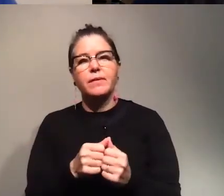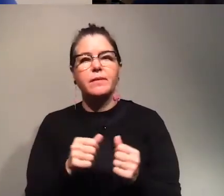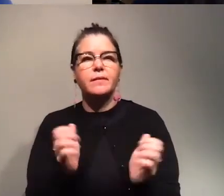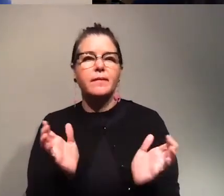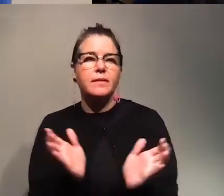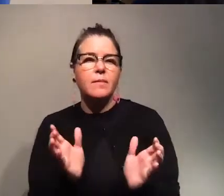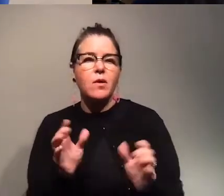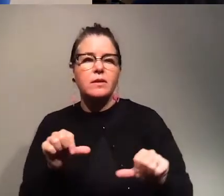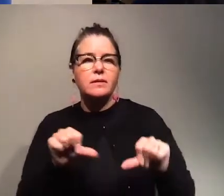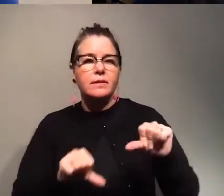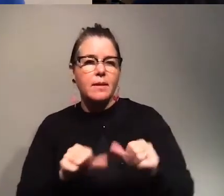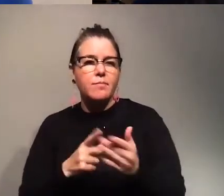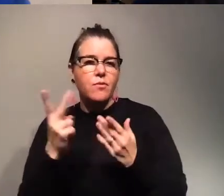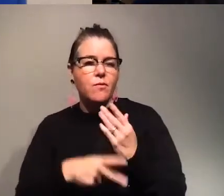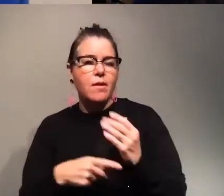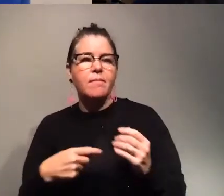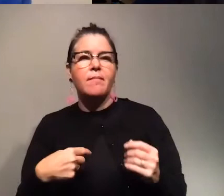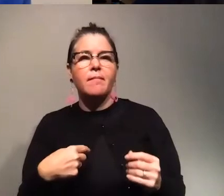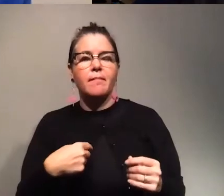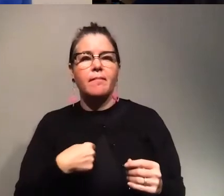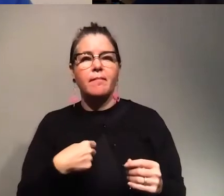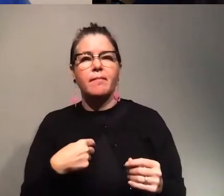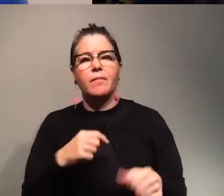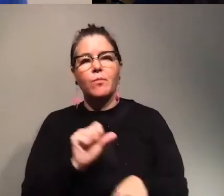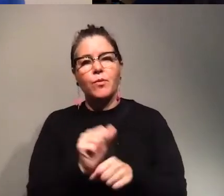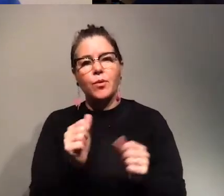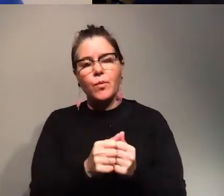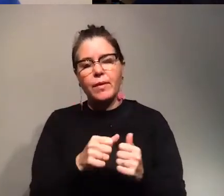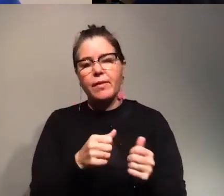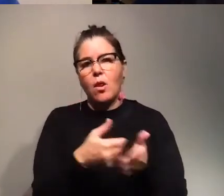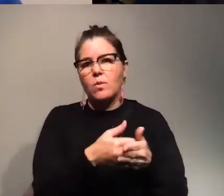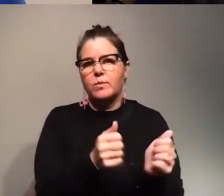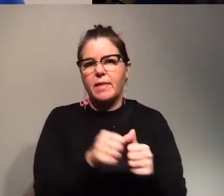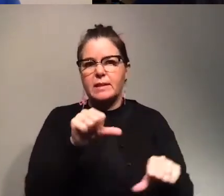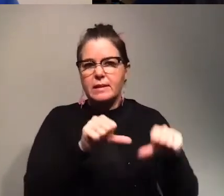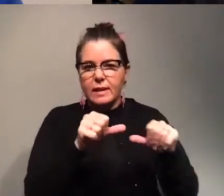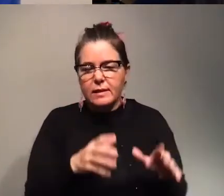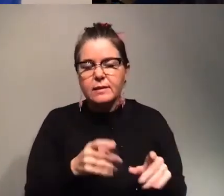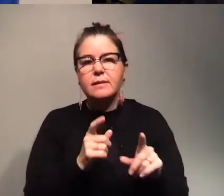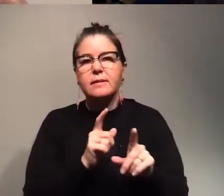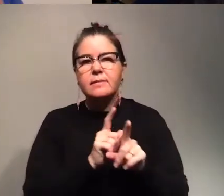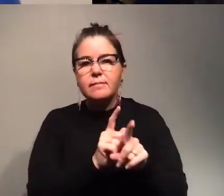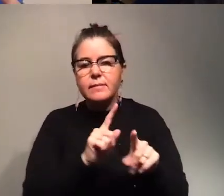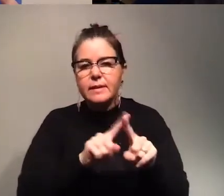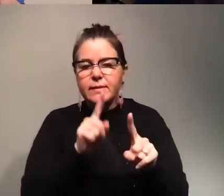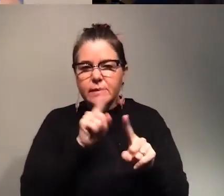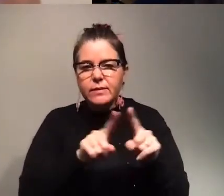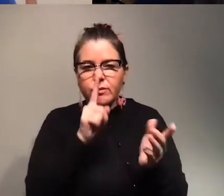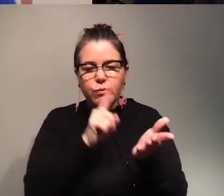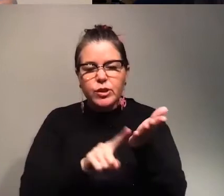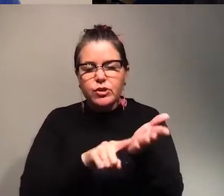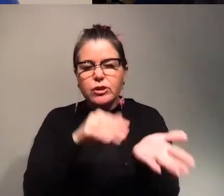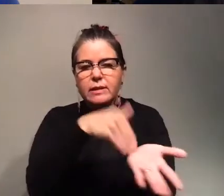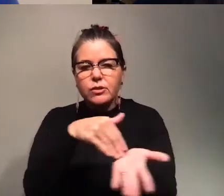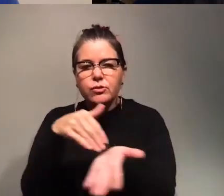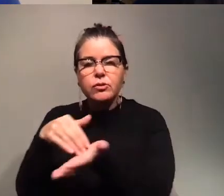scientist program, where I had the chance to work next to a scientist, and go to different research centers, and because